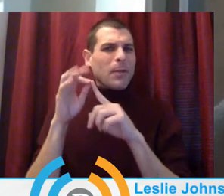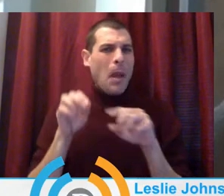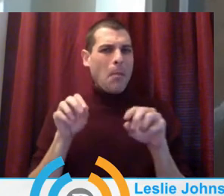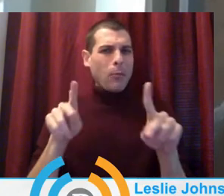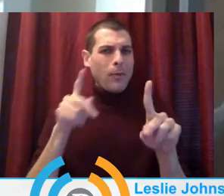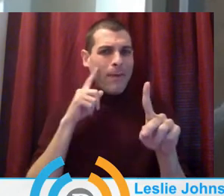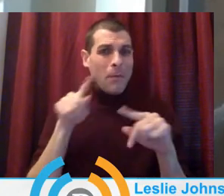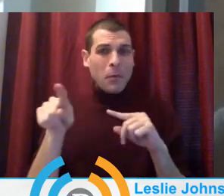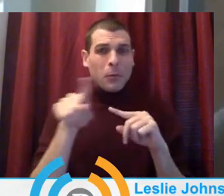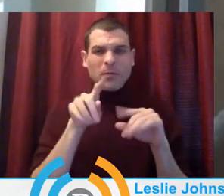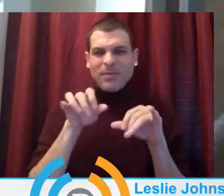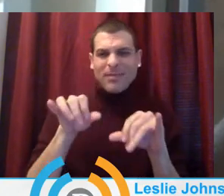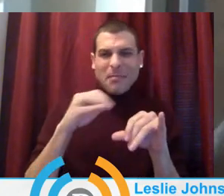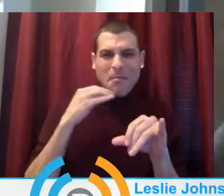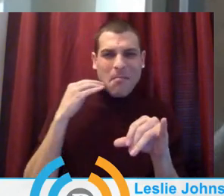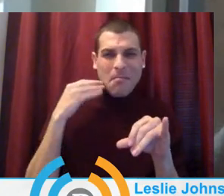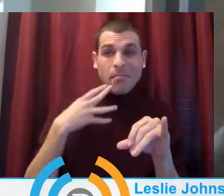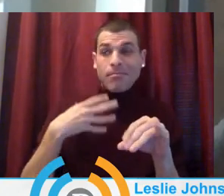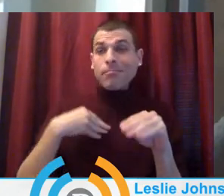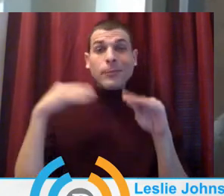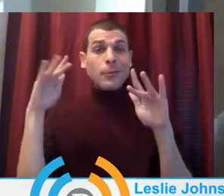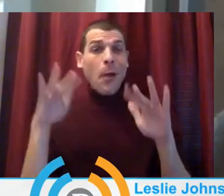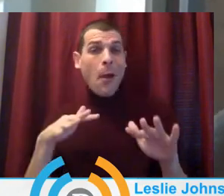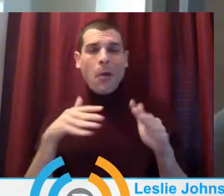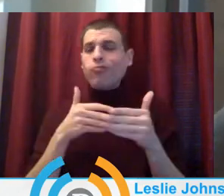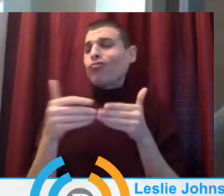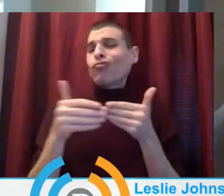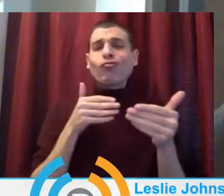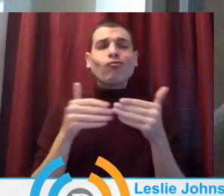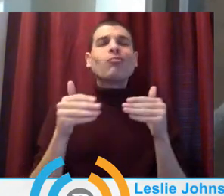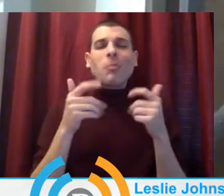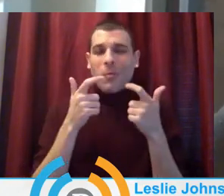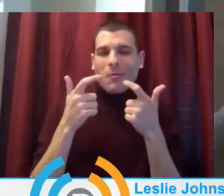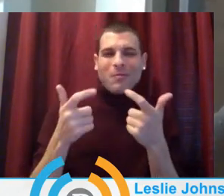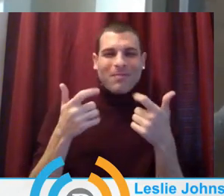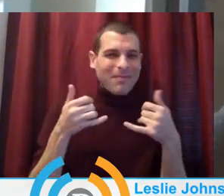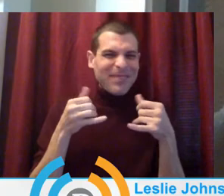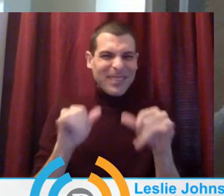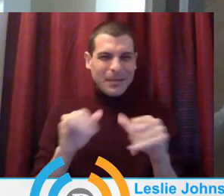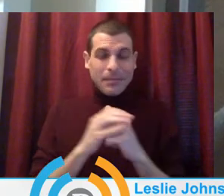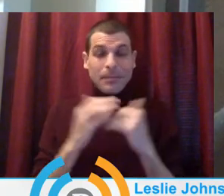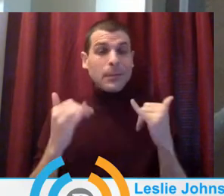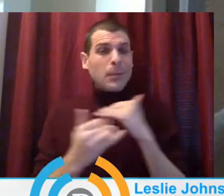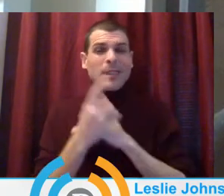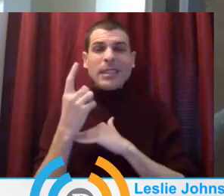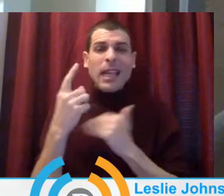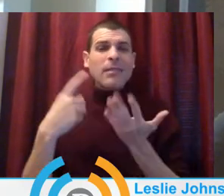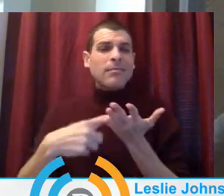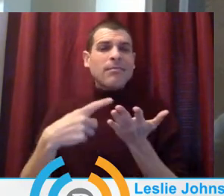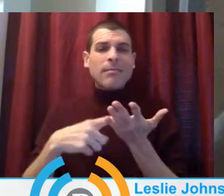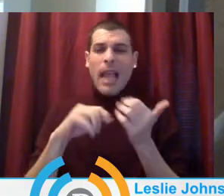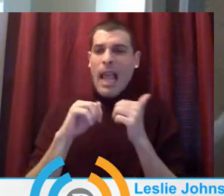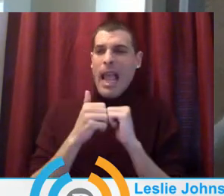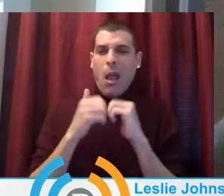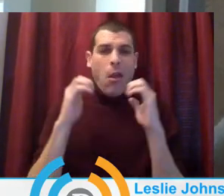I'm glad you're with us today to talk about how we can transform education in these COVID times and beyond.